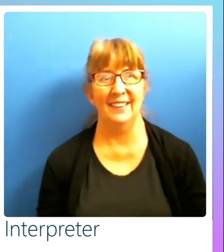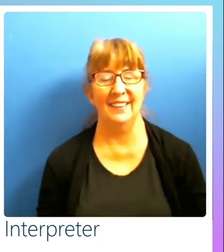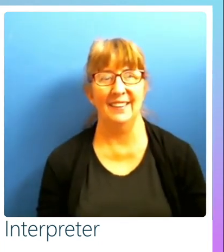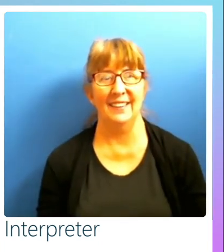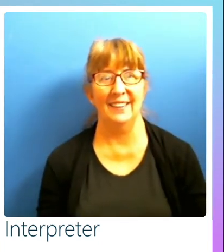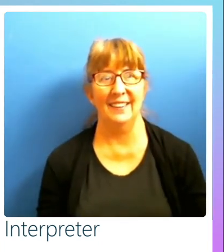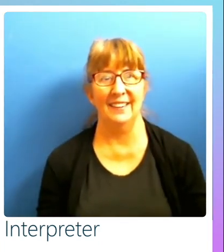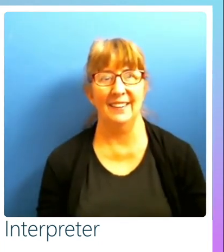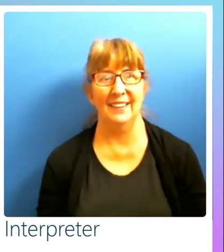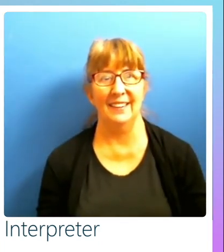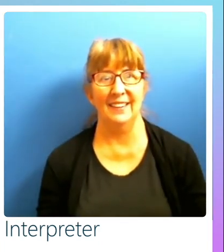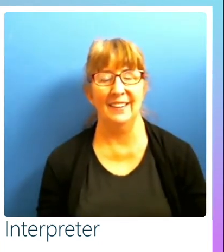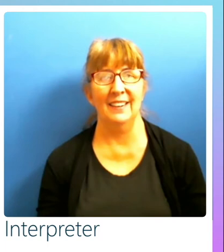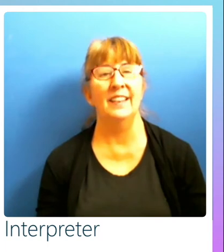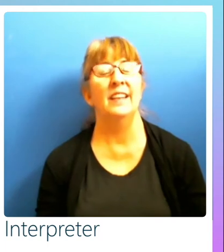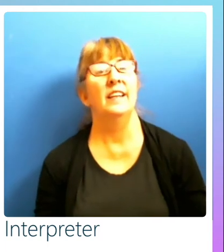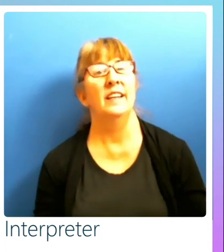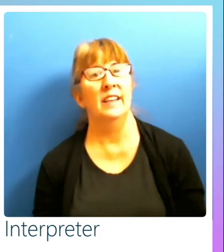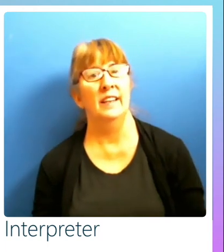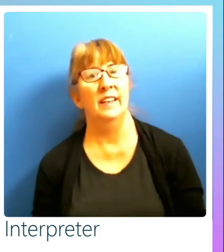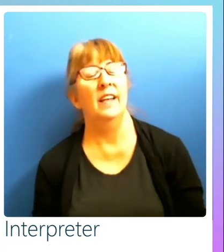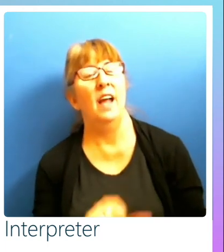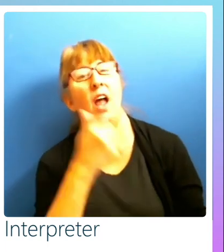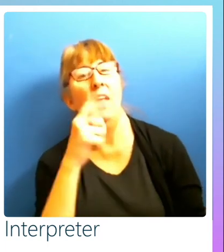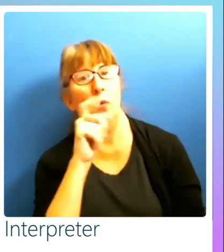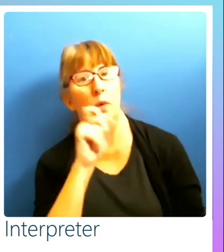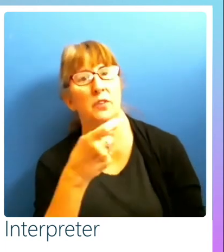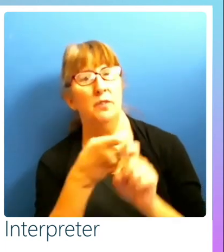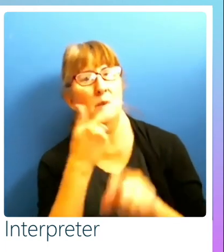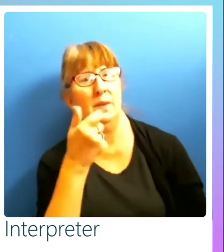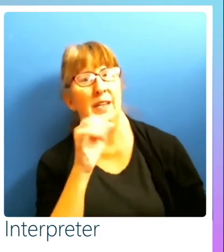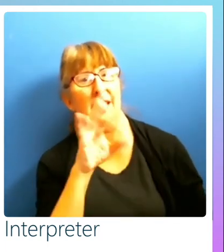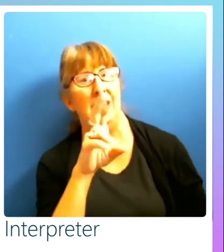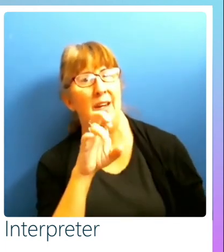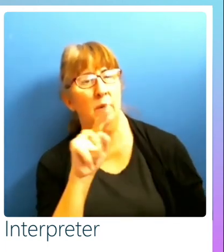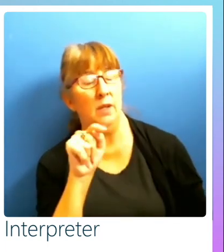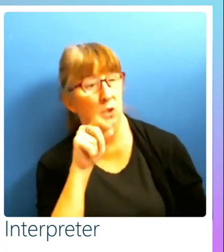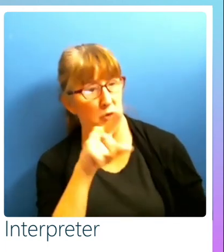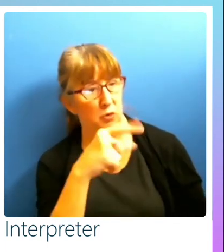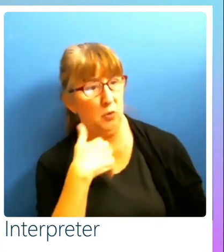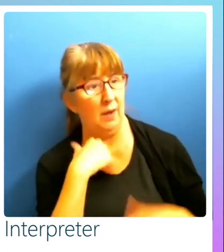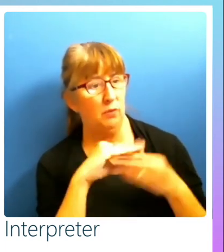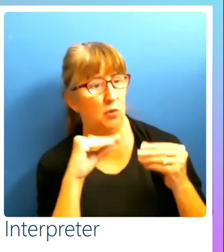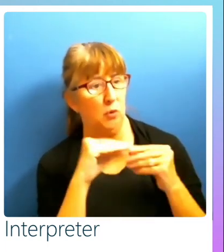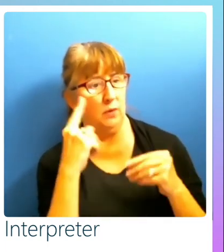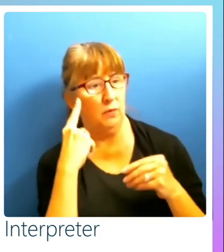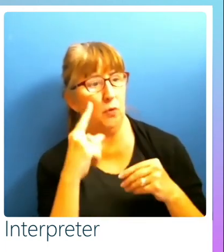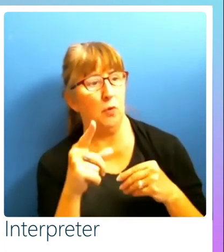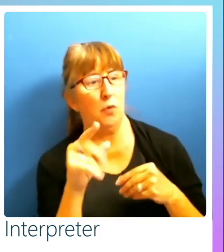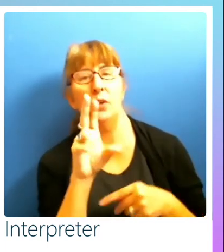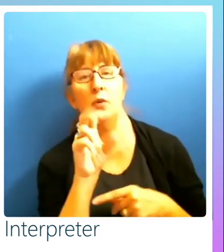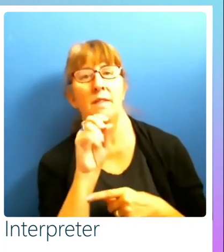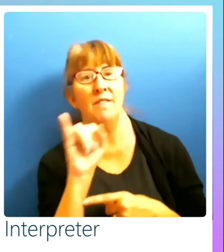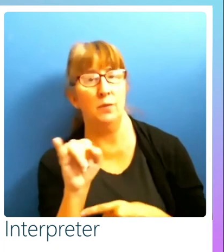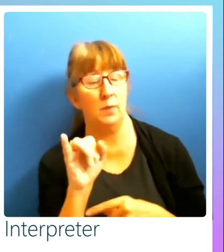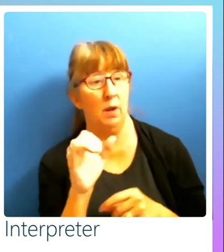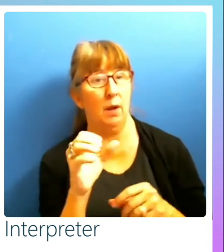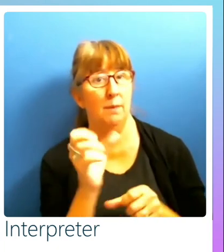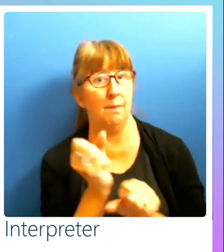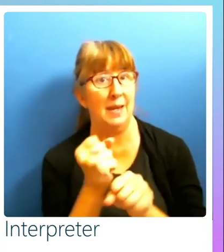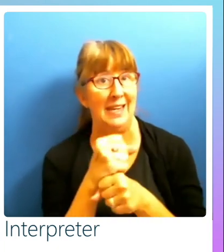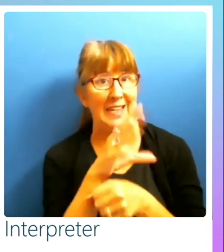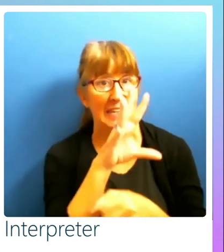So we have a question from Gareth. He's asking, do you have stories for the return on investment on making internal